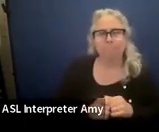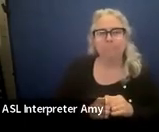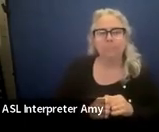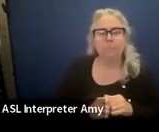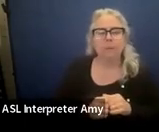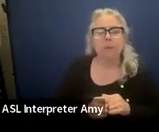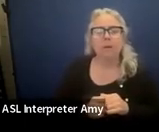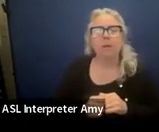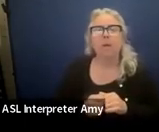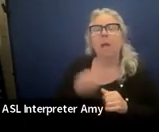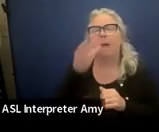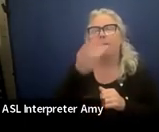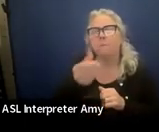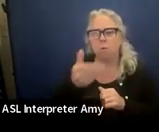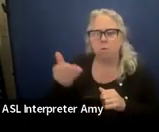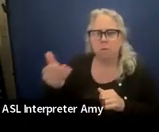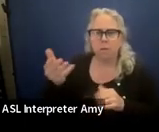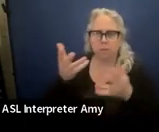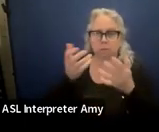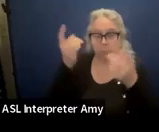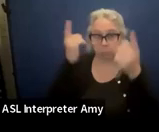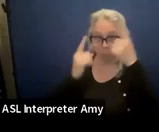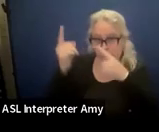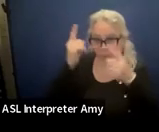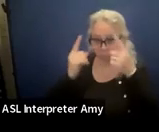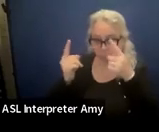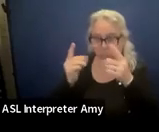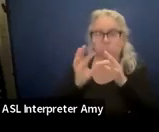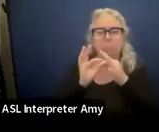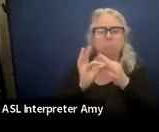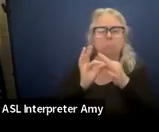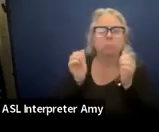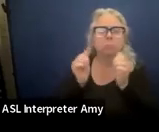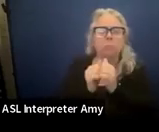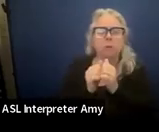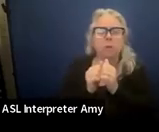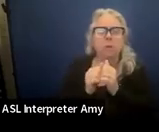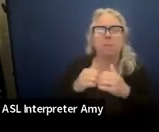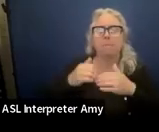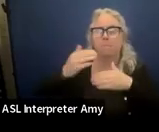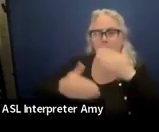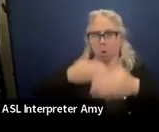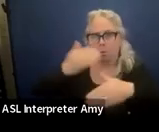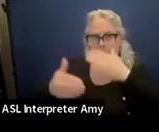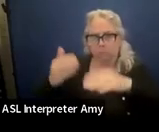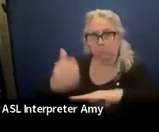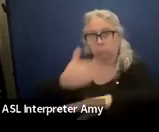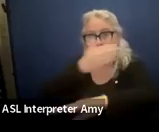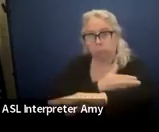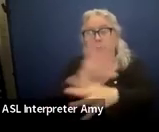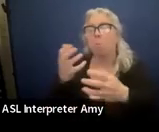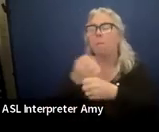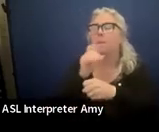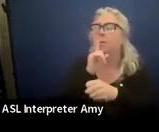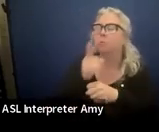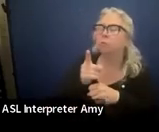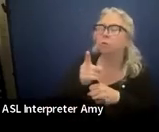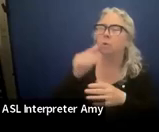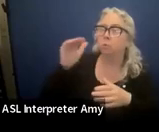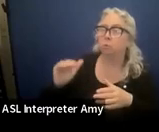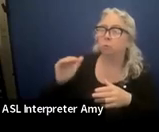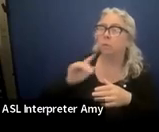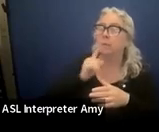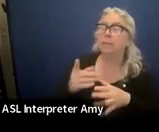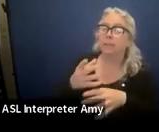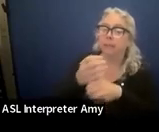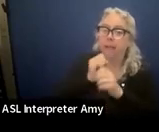So, a couple things to think about as far as progress, right? You want to make sure that the child is receiving all